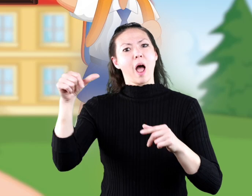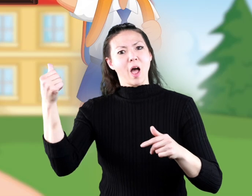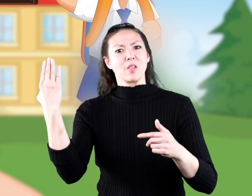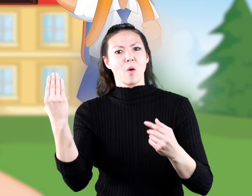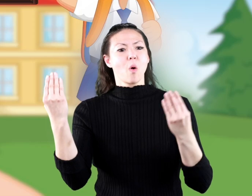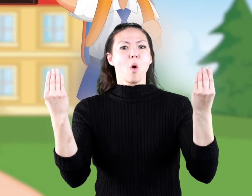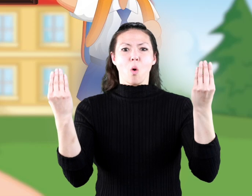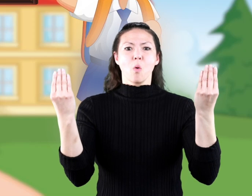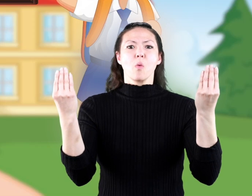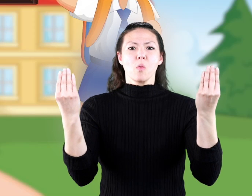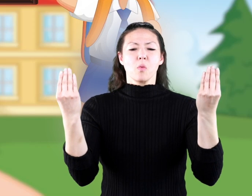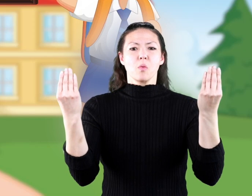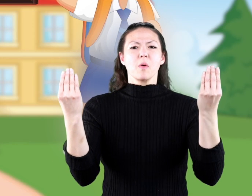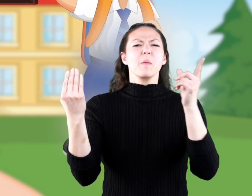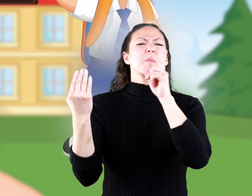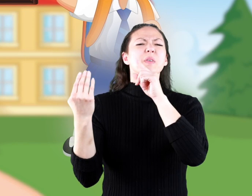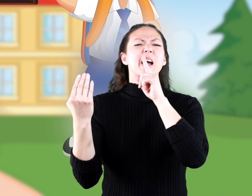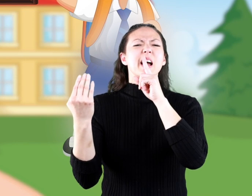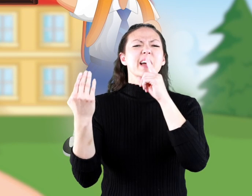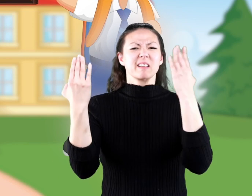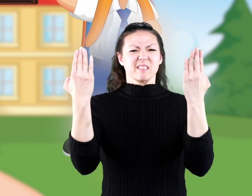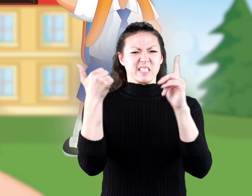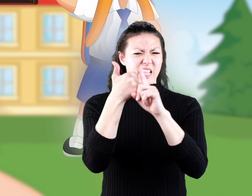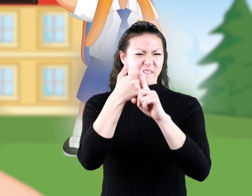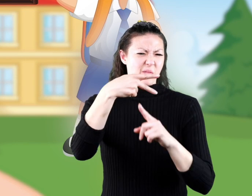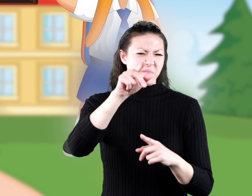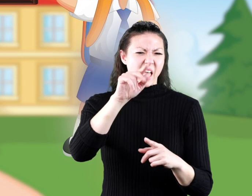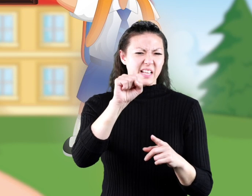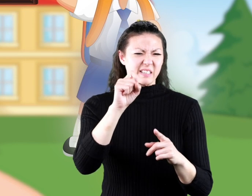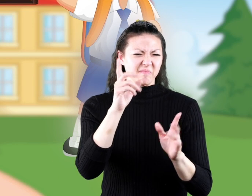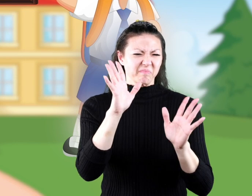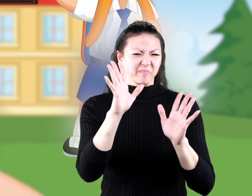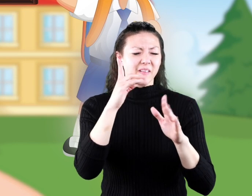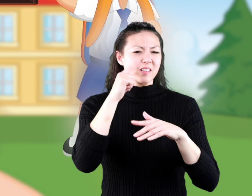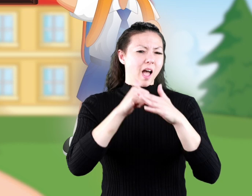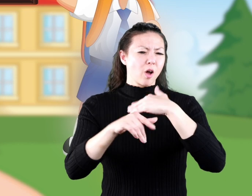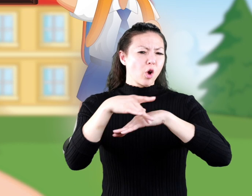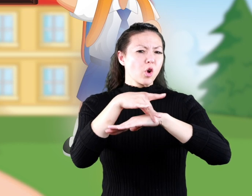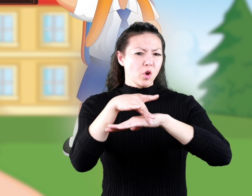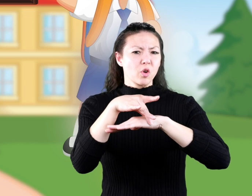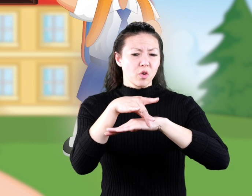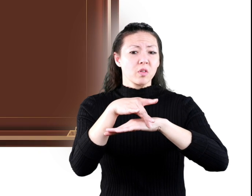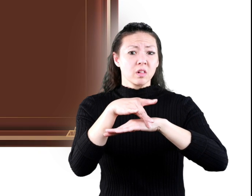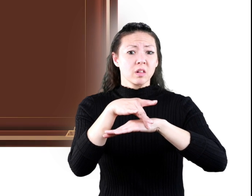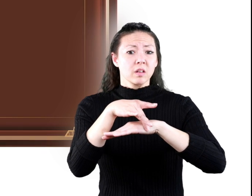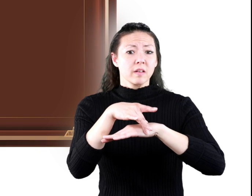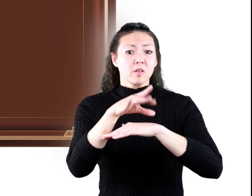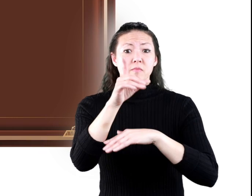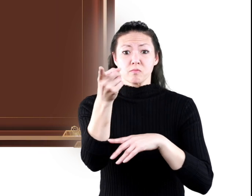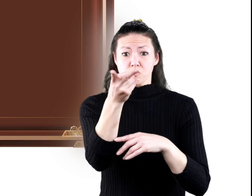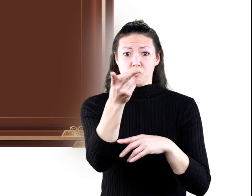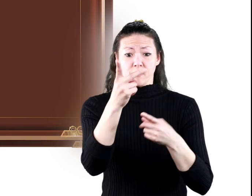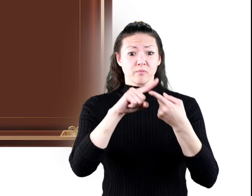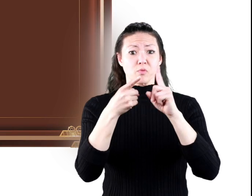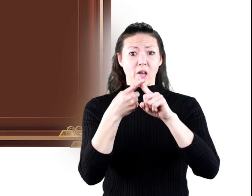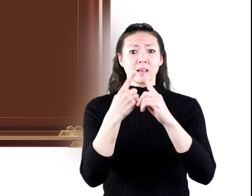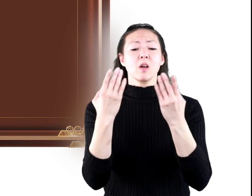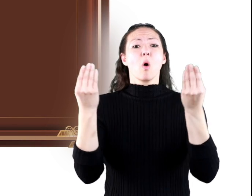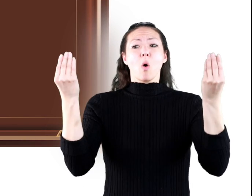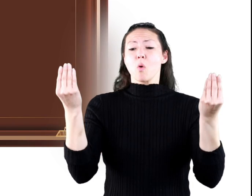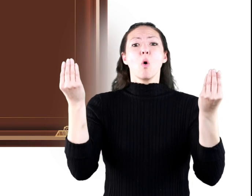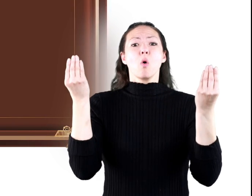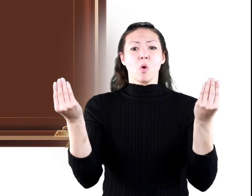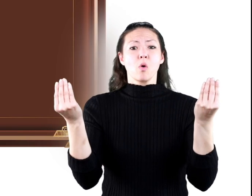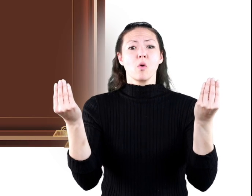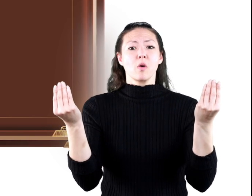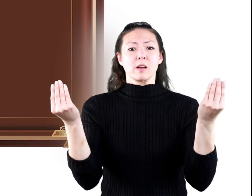the other now let's pretend those textbooks are the plates under the earth if you and your friend push those